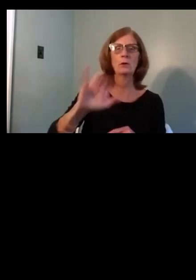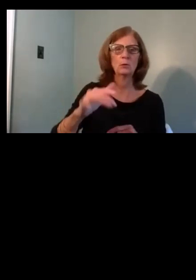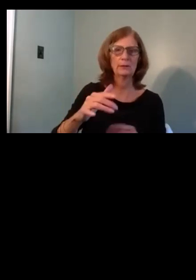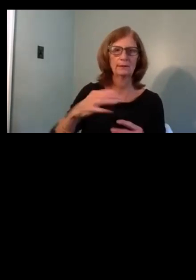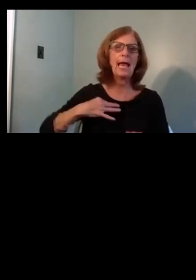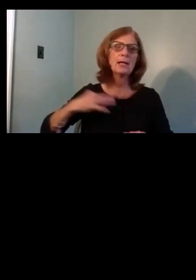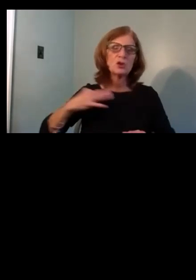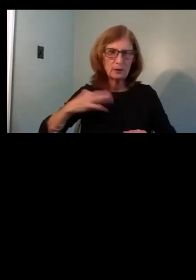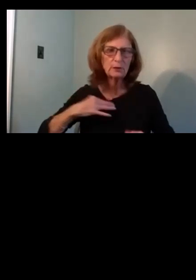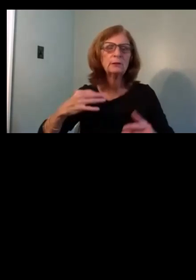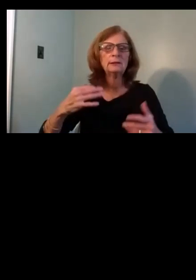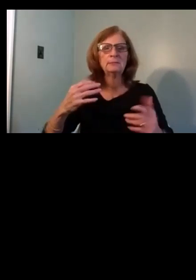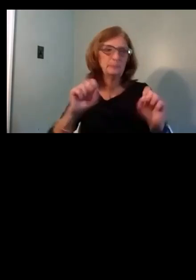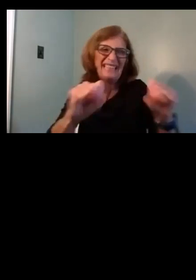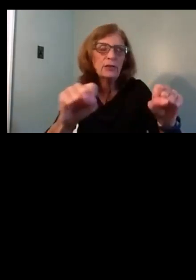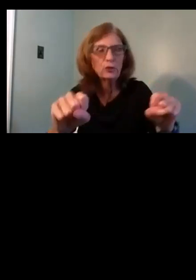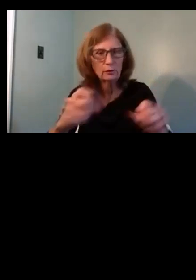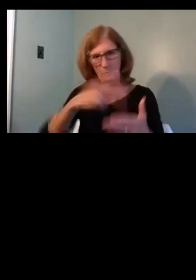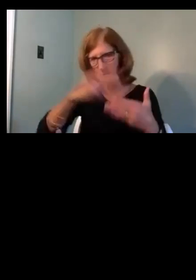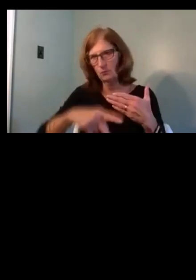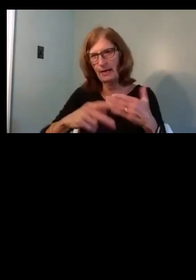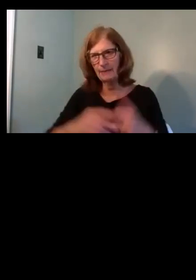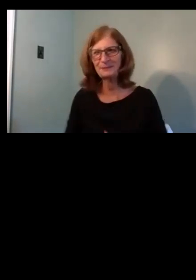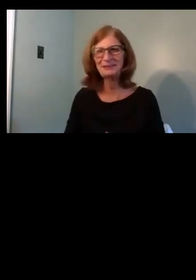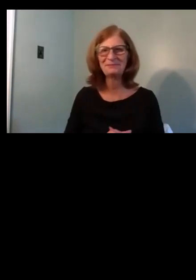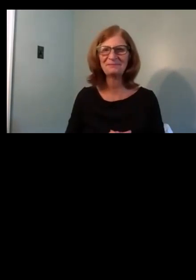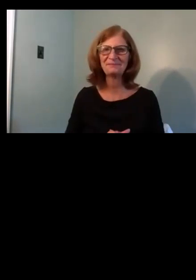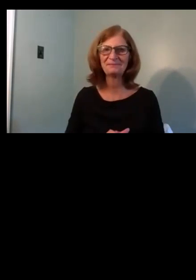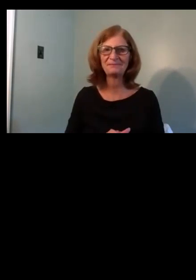Eligible uses that do not currently reflect a, uh, a program.